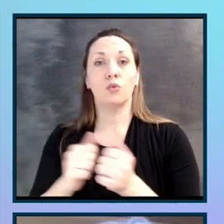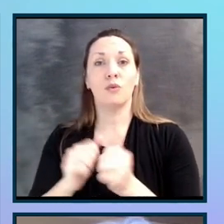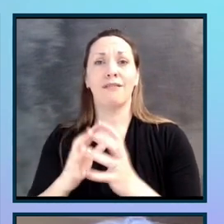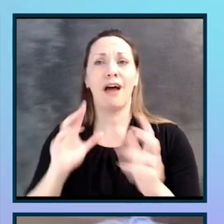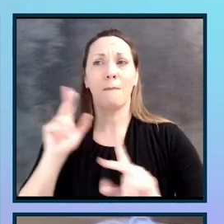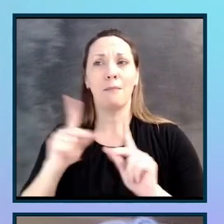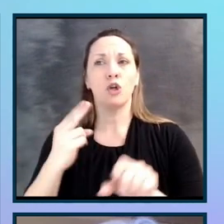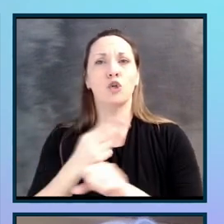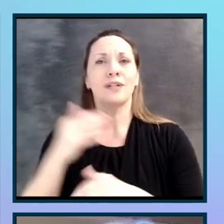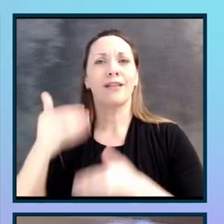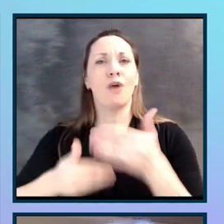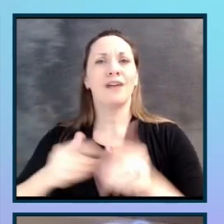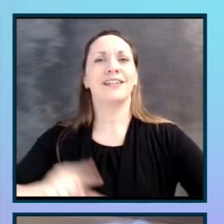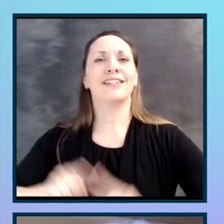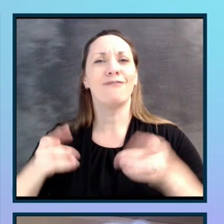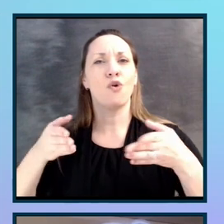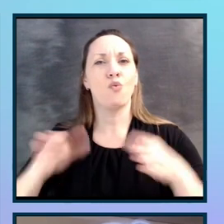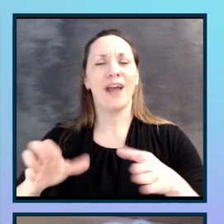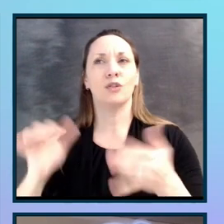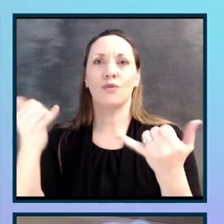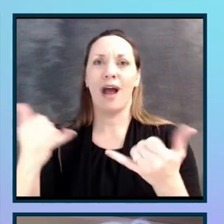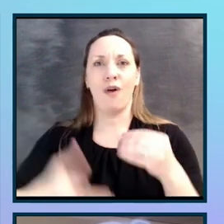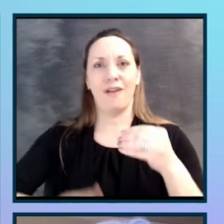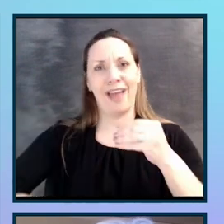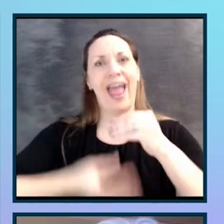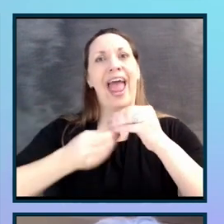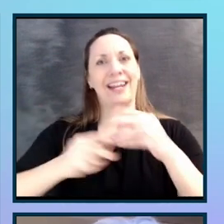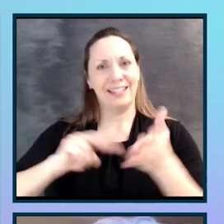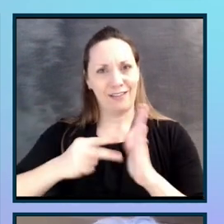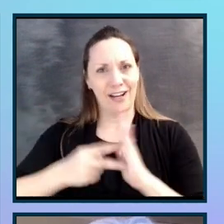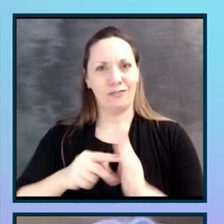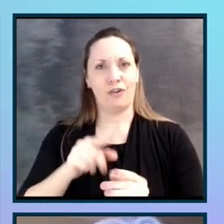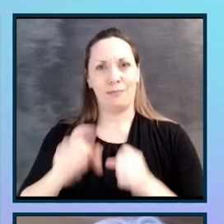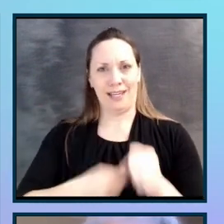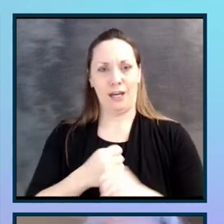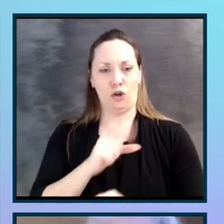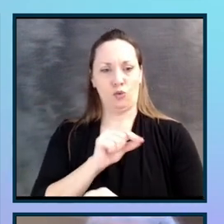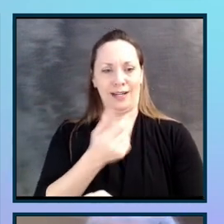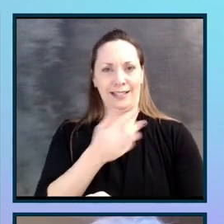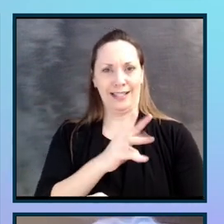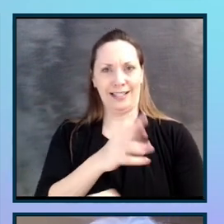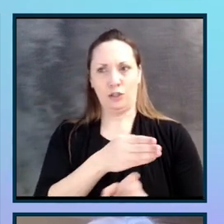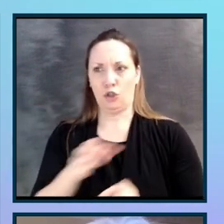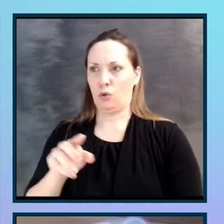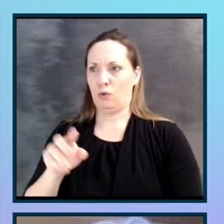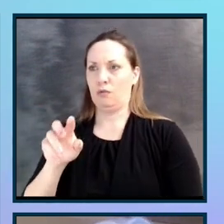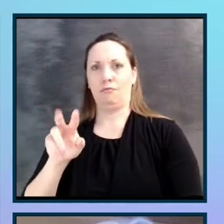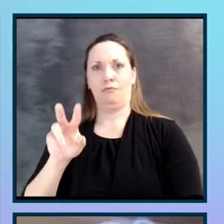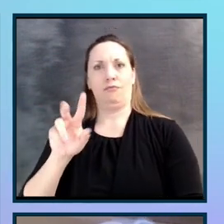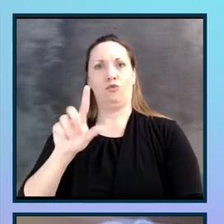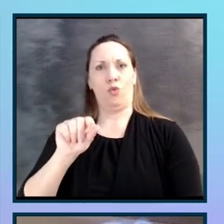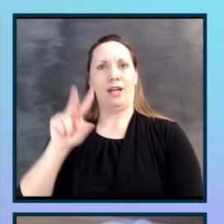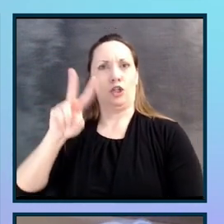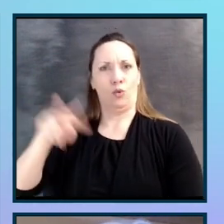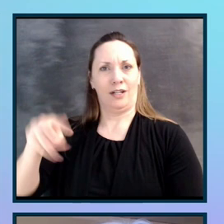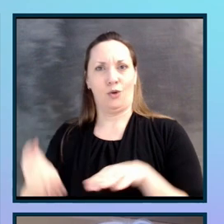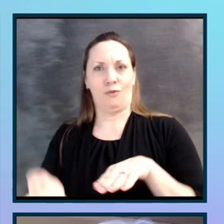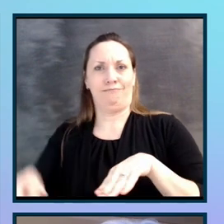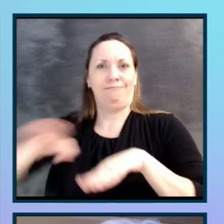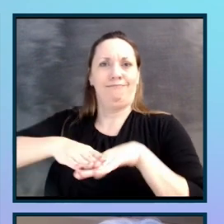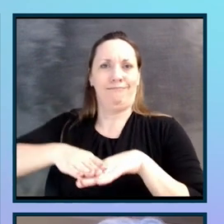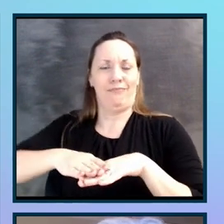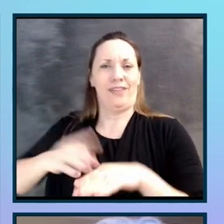And so now I have an added definition from 2016 to 2022, which goes on top of the original definition,